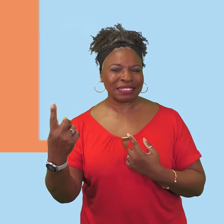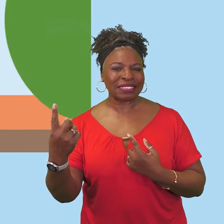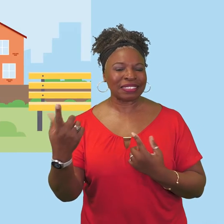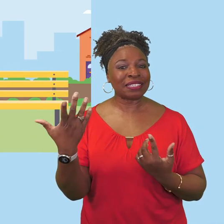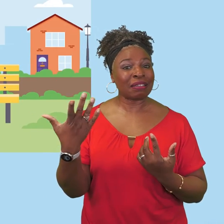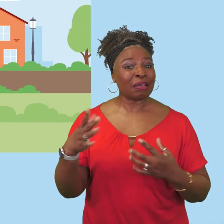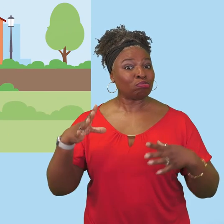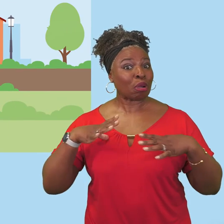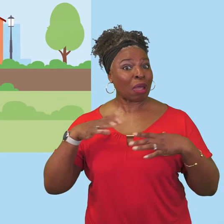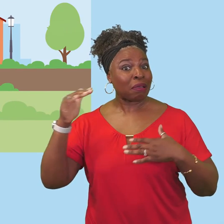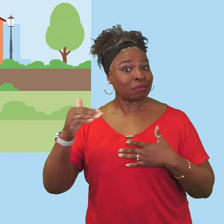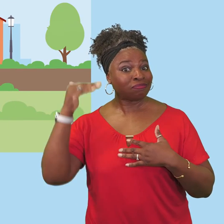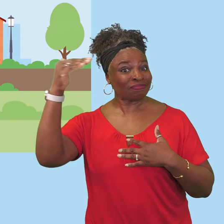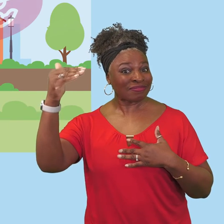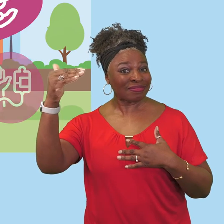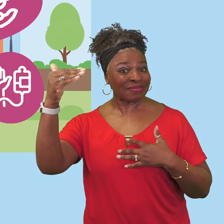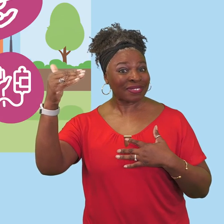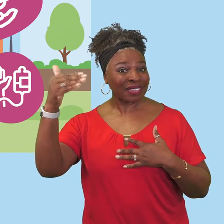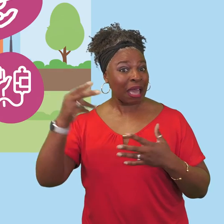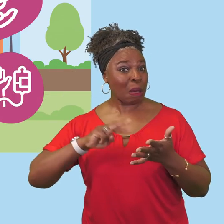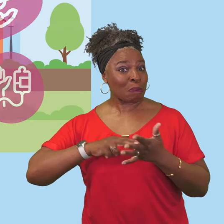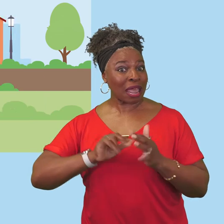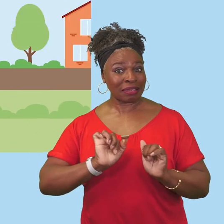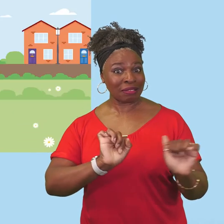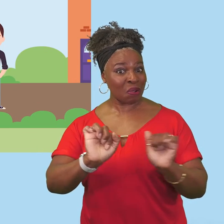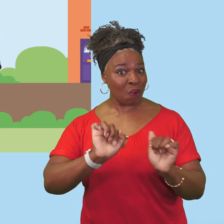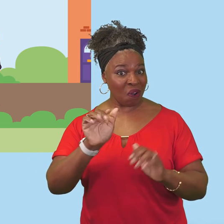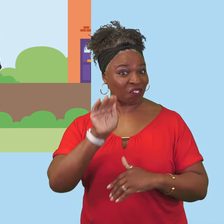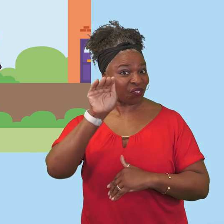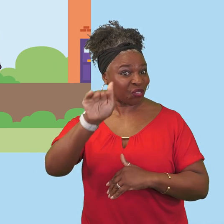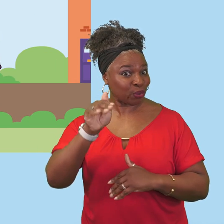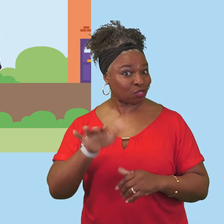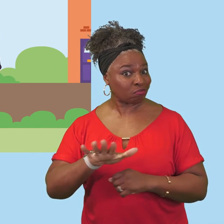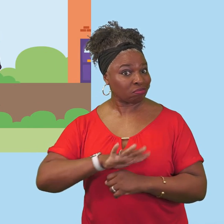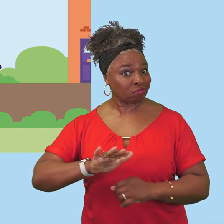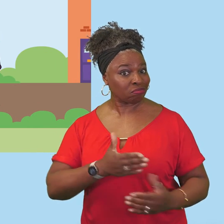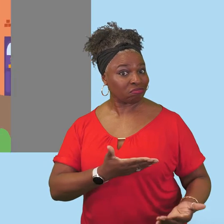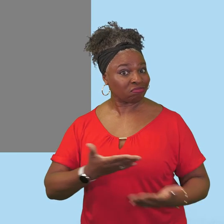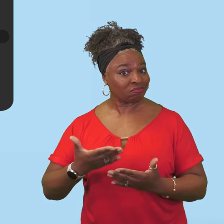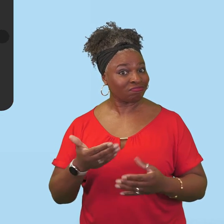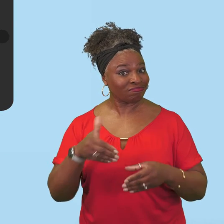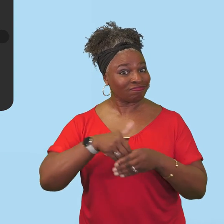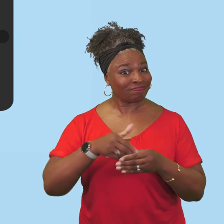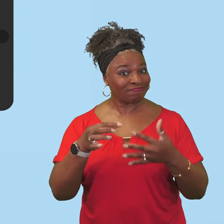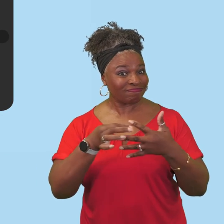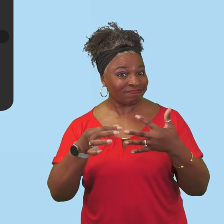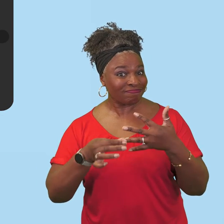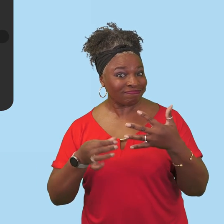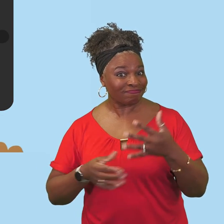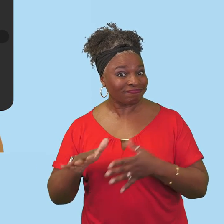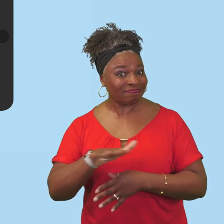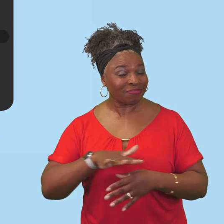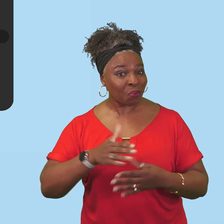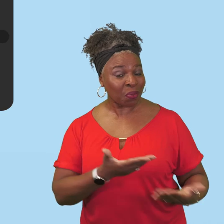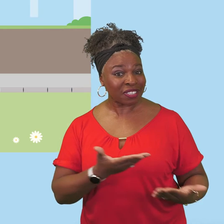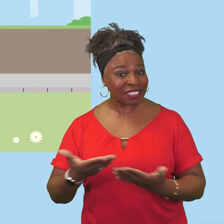preparing for adulthood and planning for the future the local offer will also include details of local services